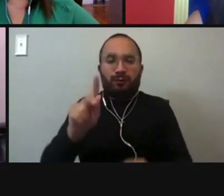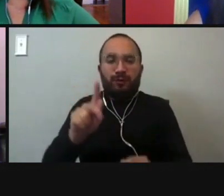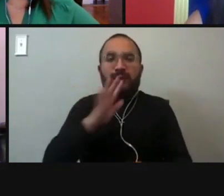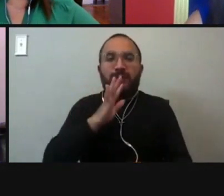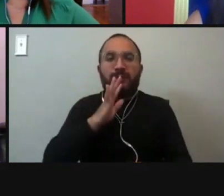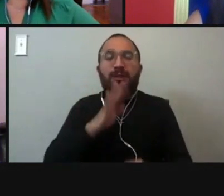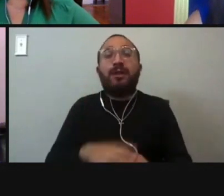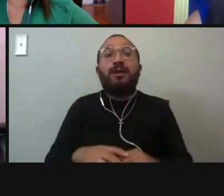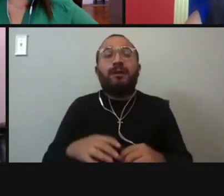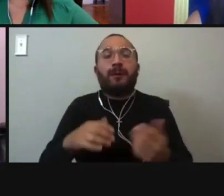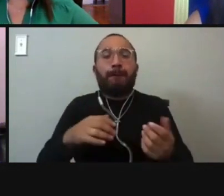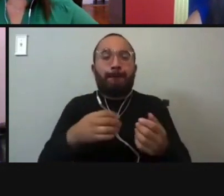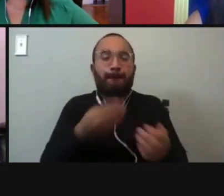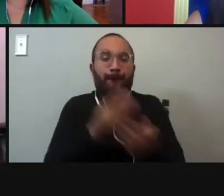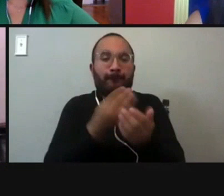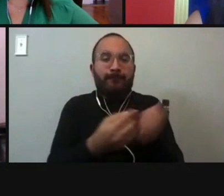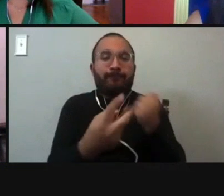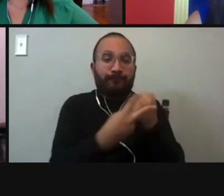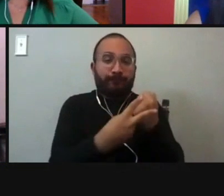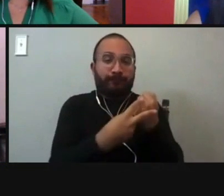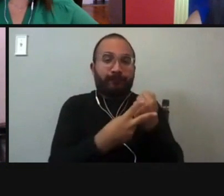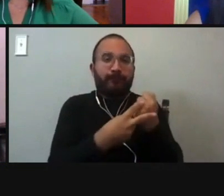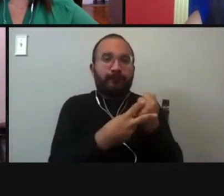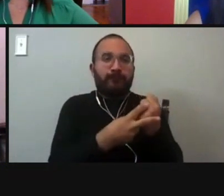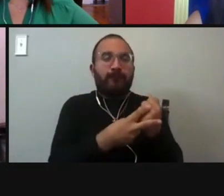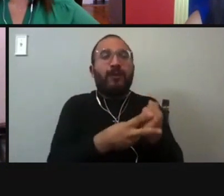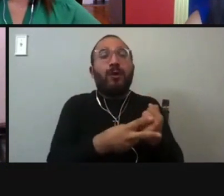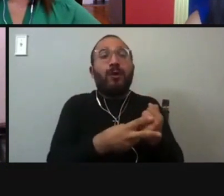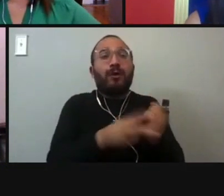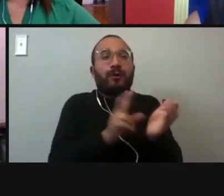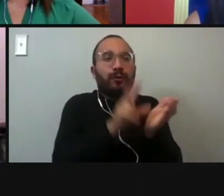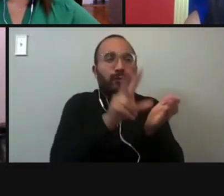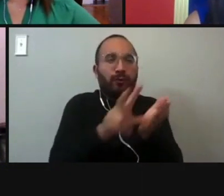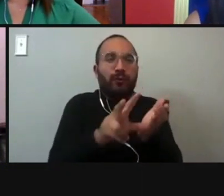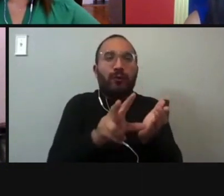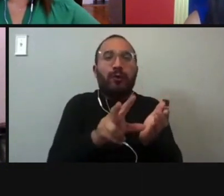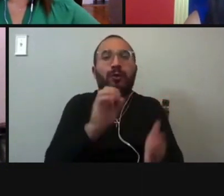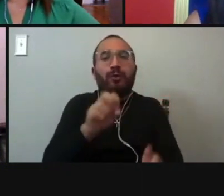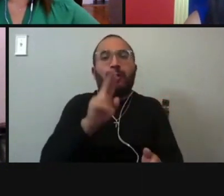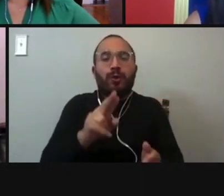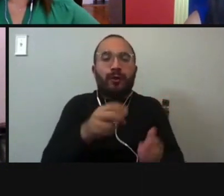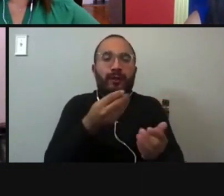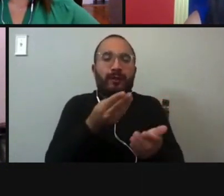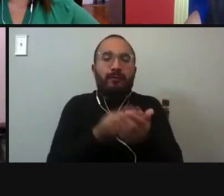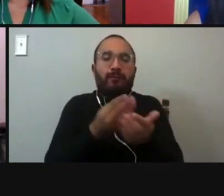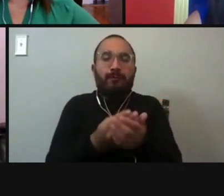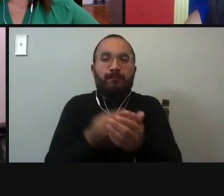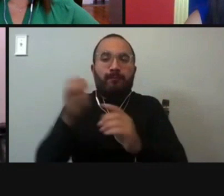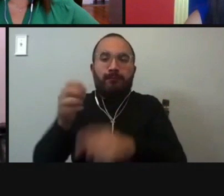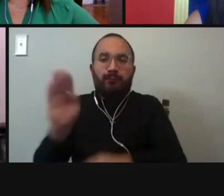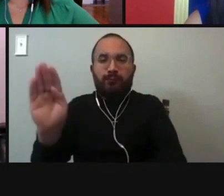of helping is in funding, whether they will allocate funds for a program or take funds away. Um, I think the commissioner's court have taken very